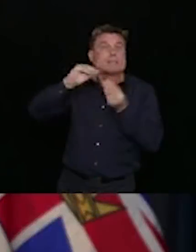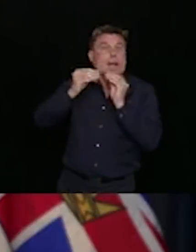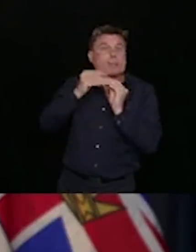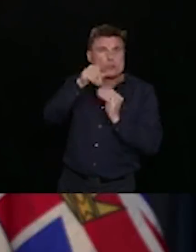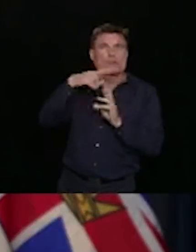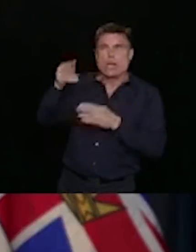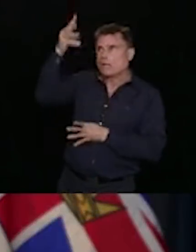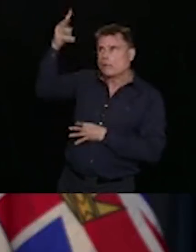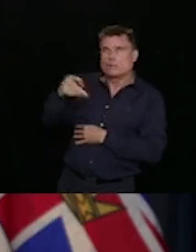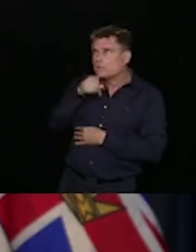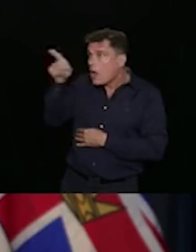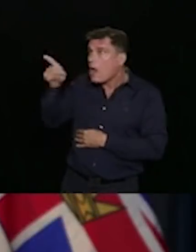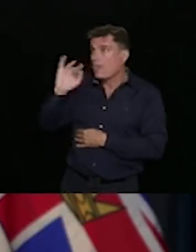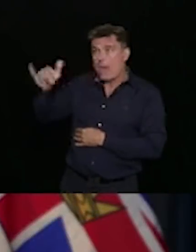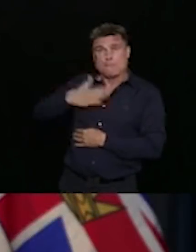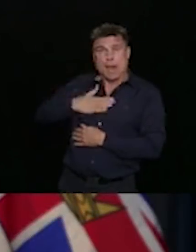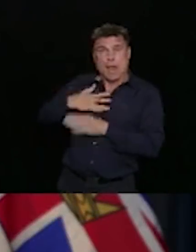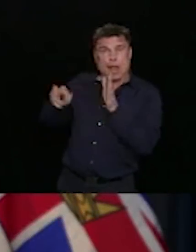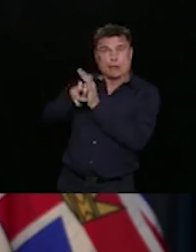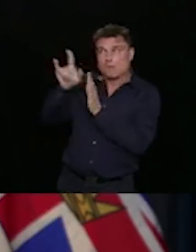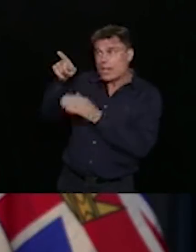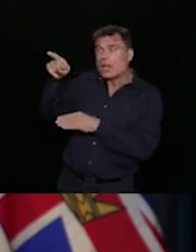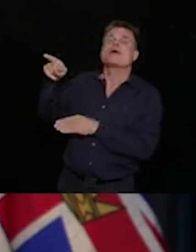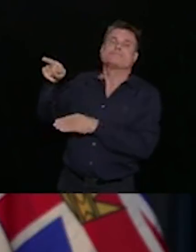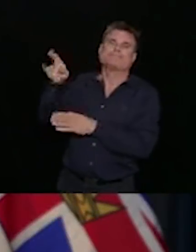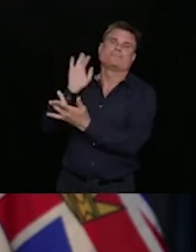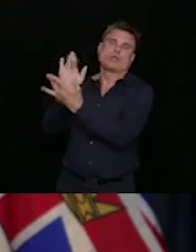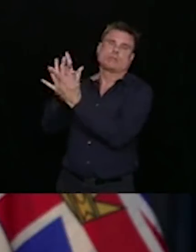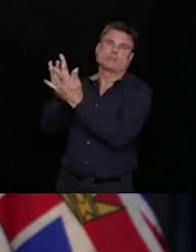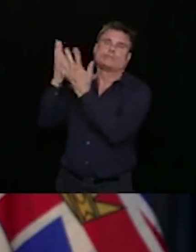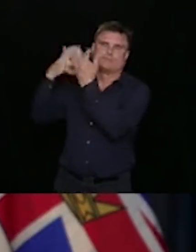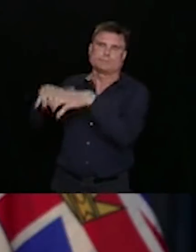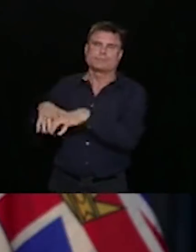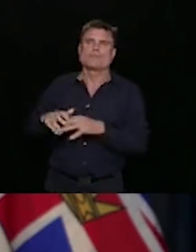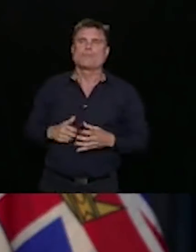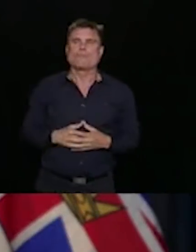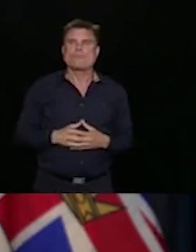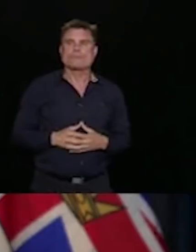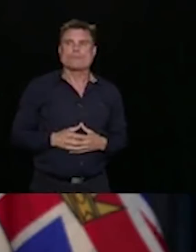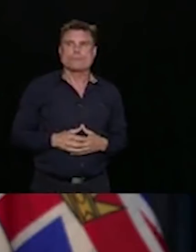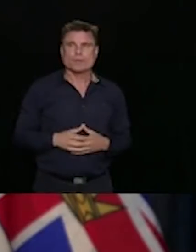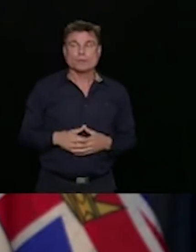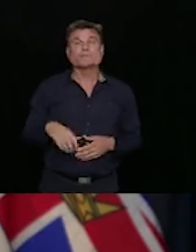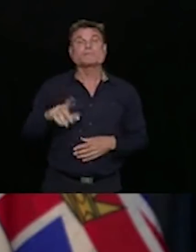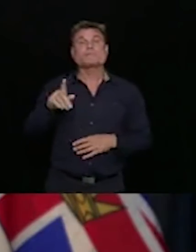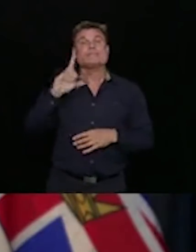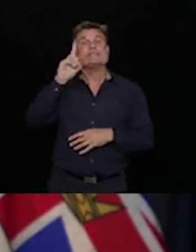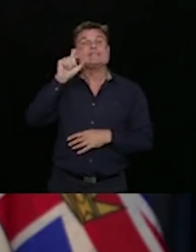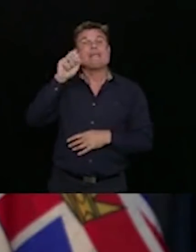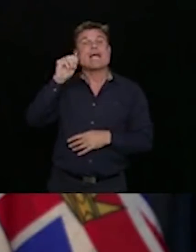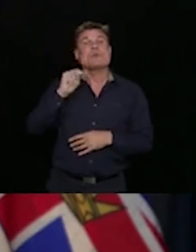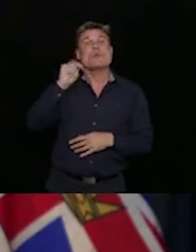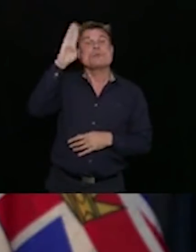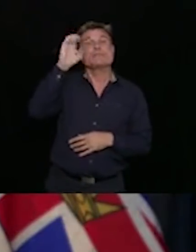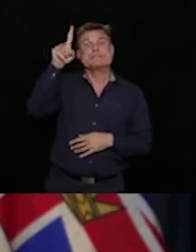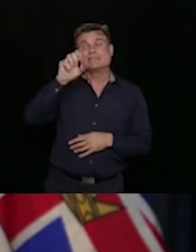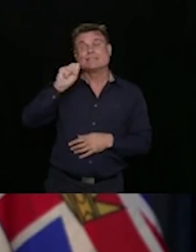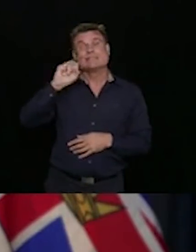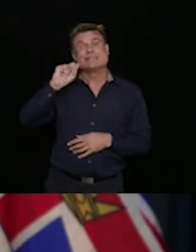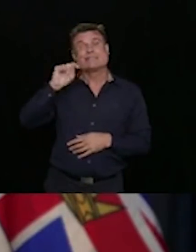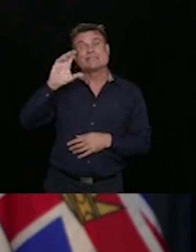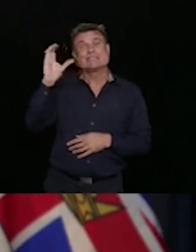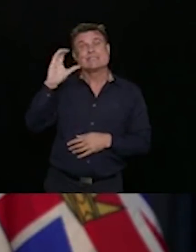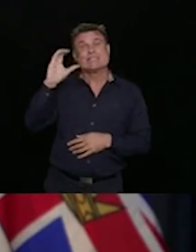I will say there are no new cases at the site C work camp in the northern health region. There continues to be the one case